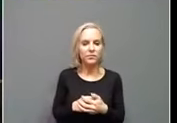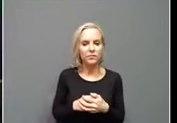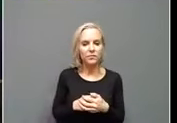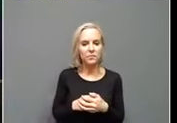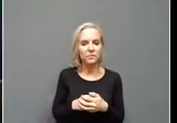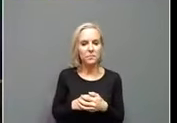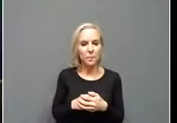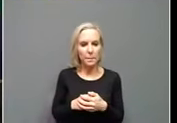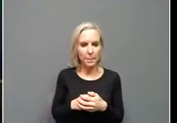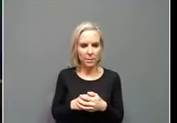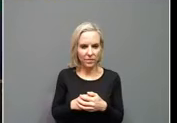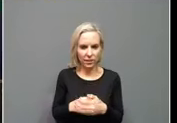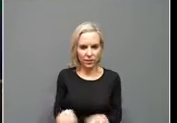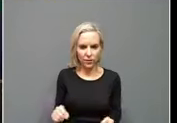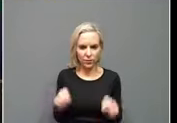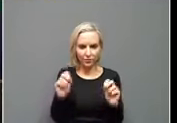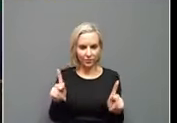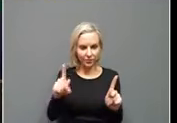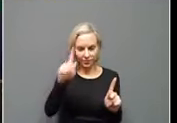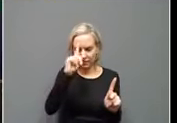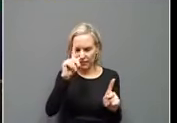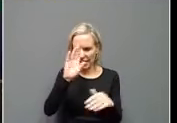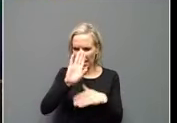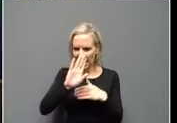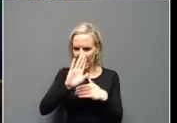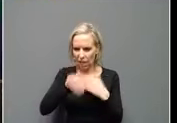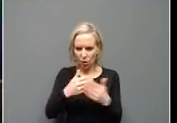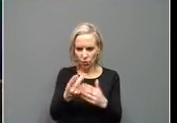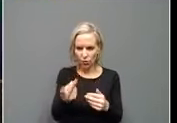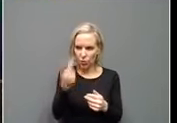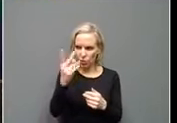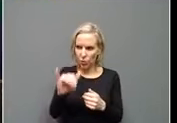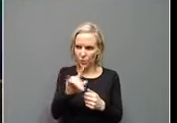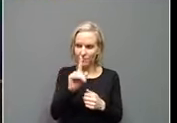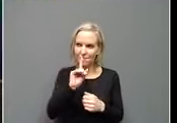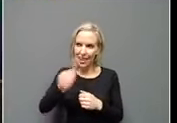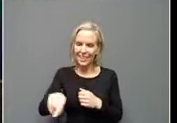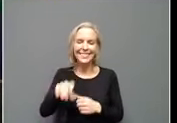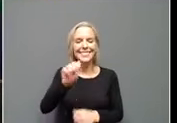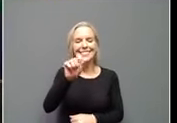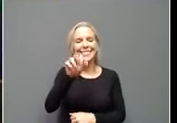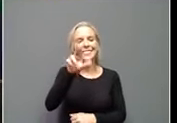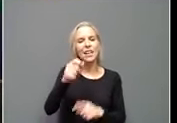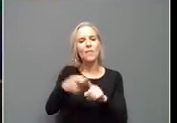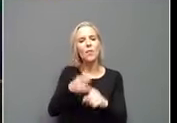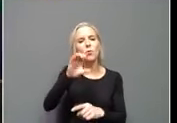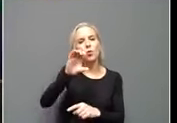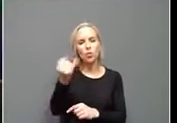Okay. I think I got at least two of those, um, Sarah Ladd from the Courier Journal.